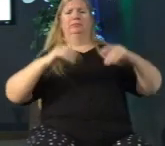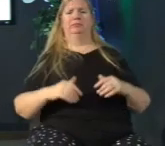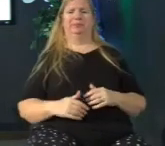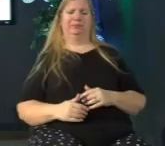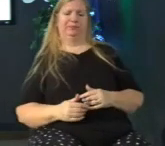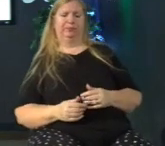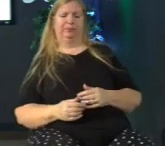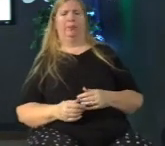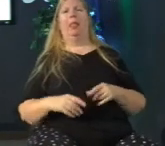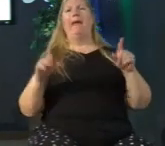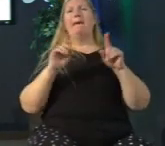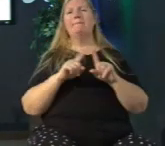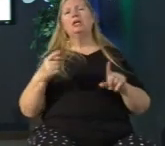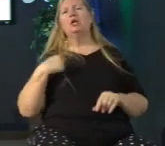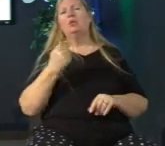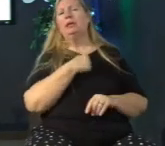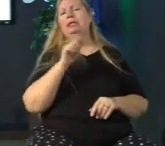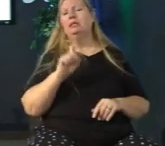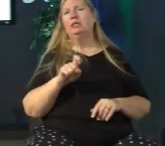but we need to anchor ourselves